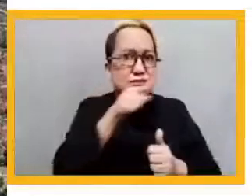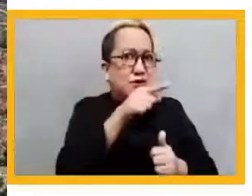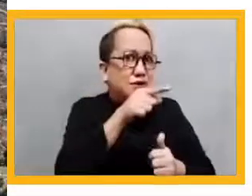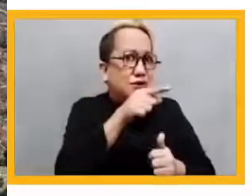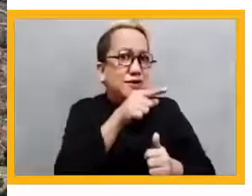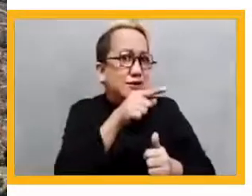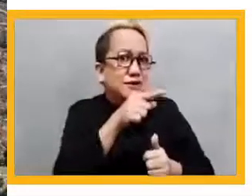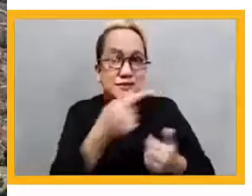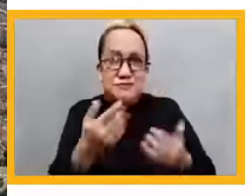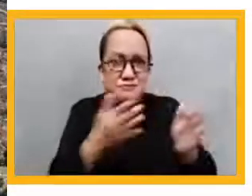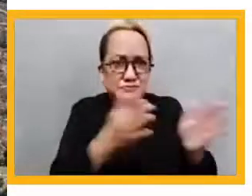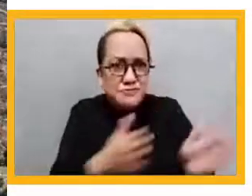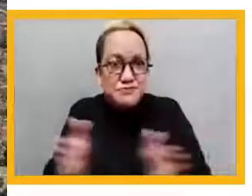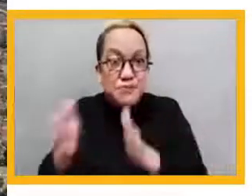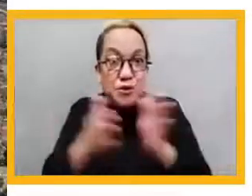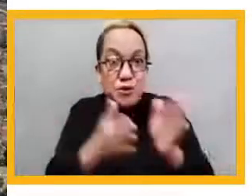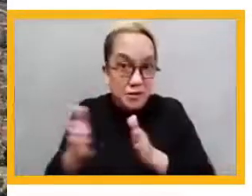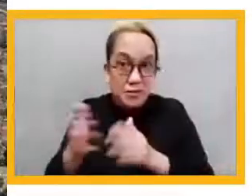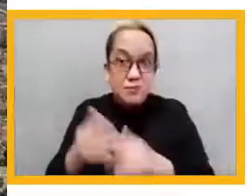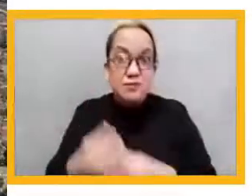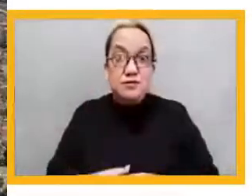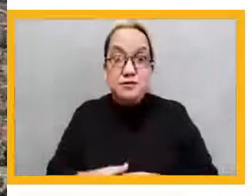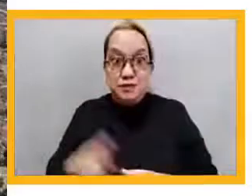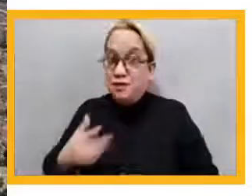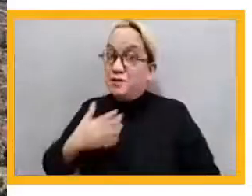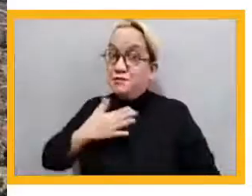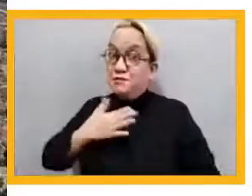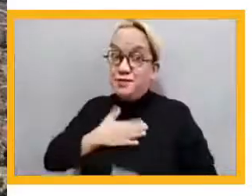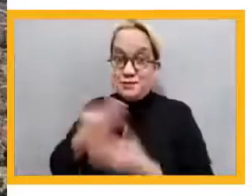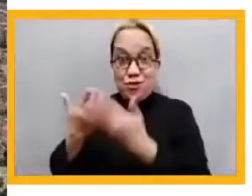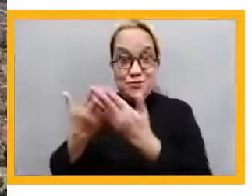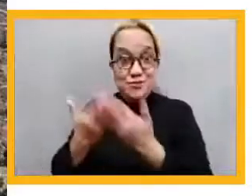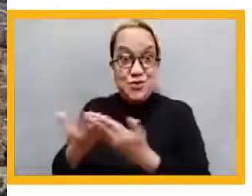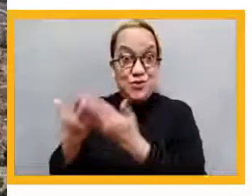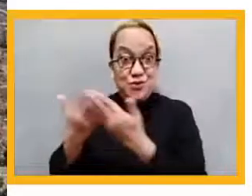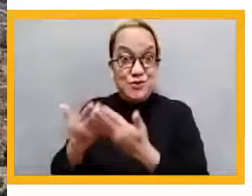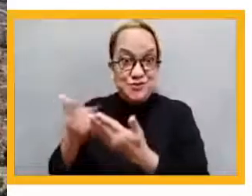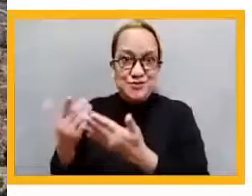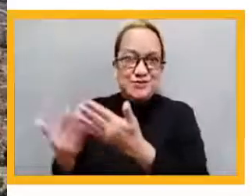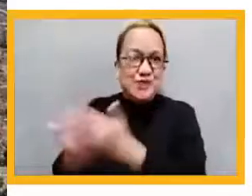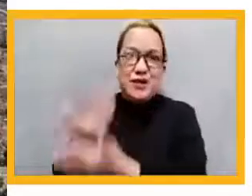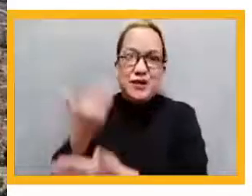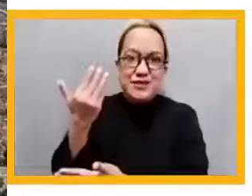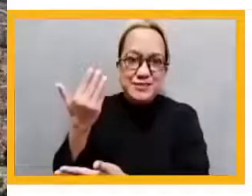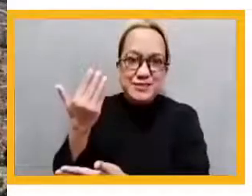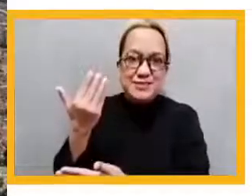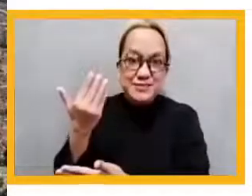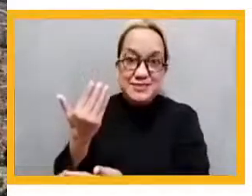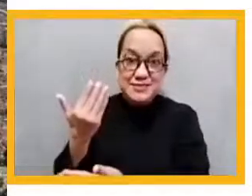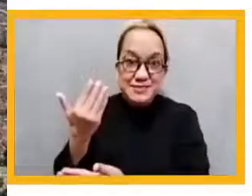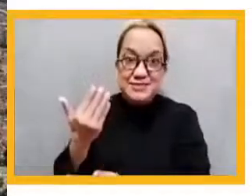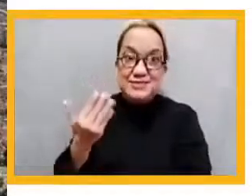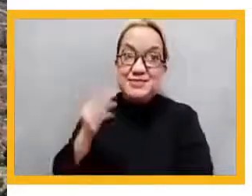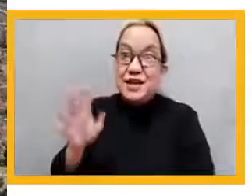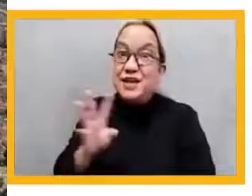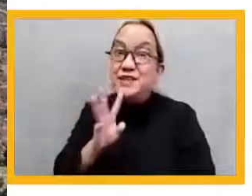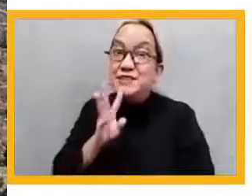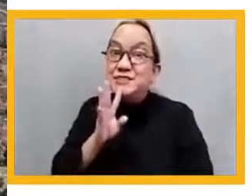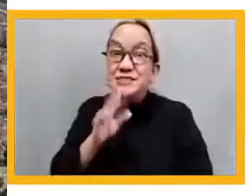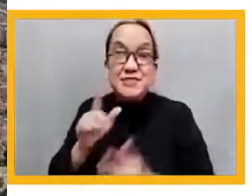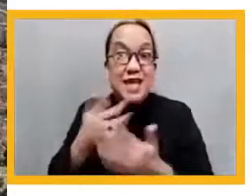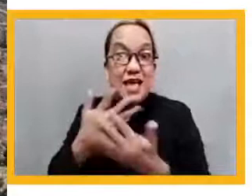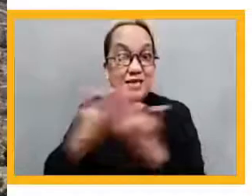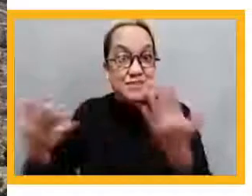summary, is a basic education system which integrates curriculum, administrative,